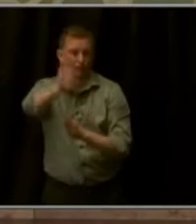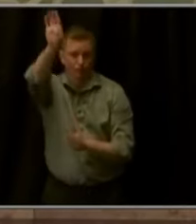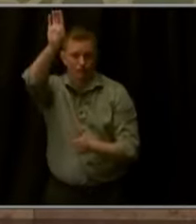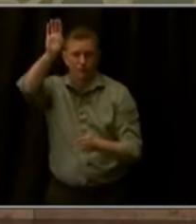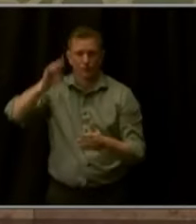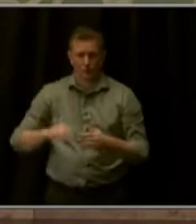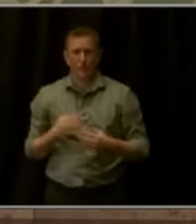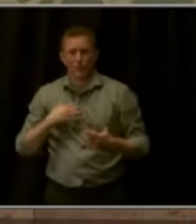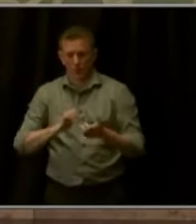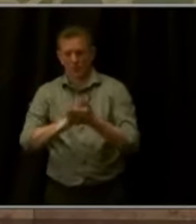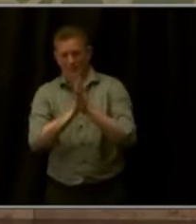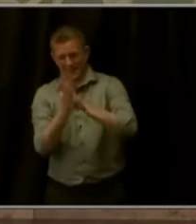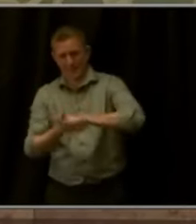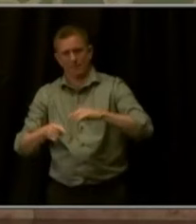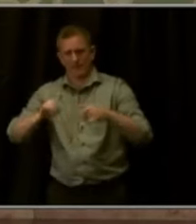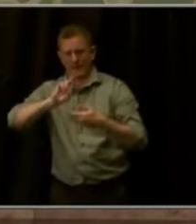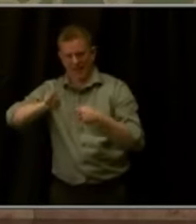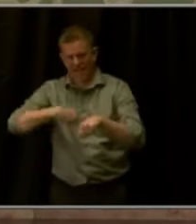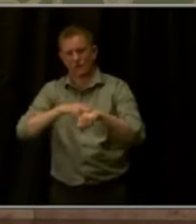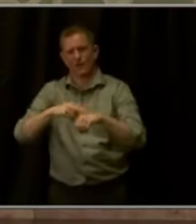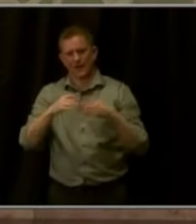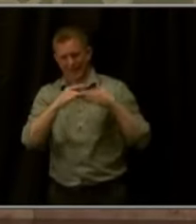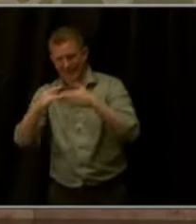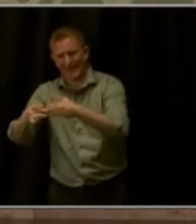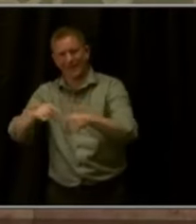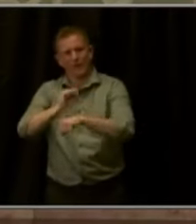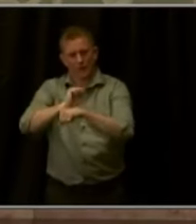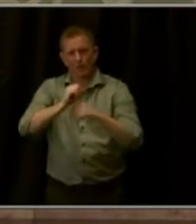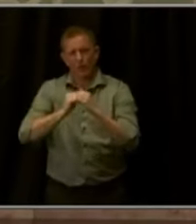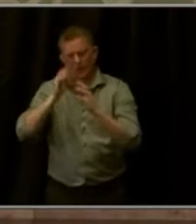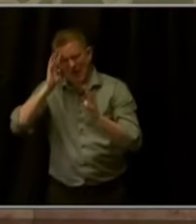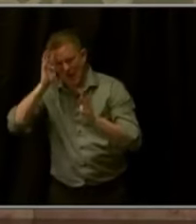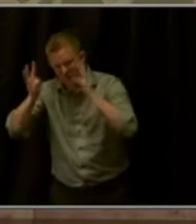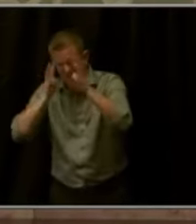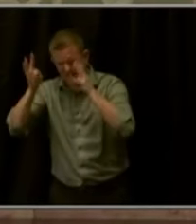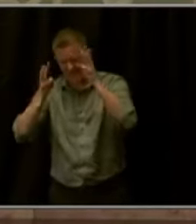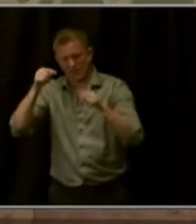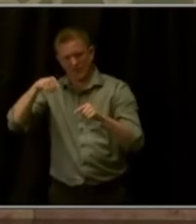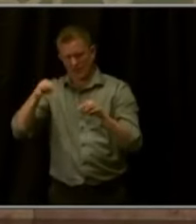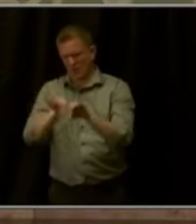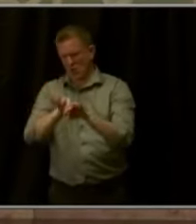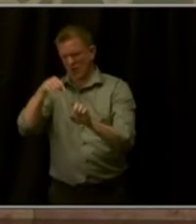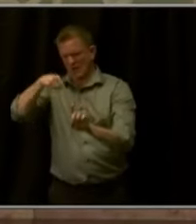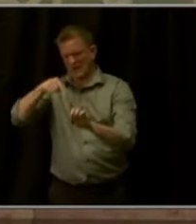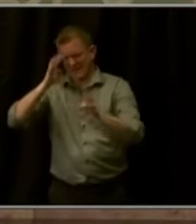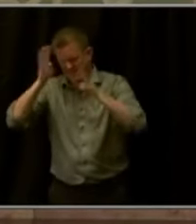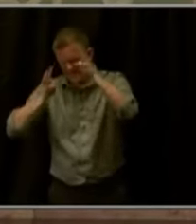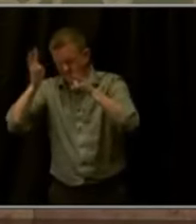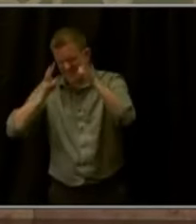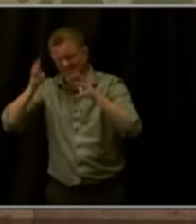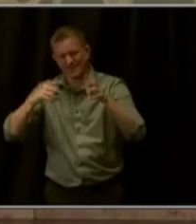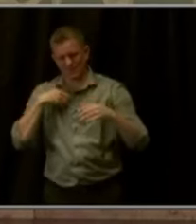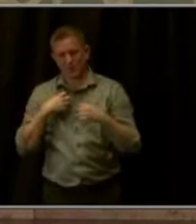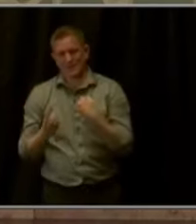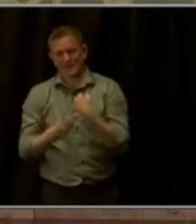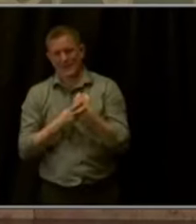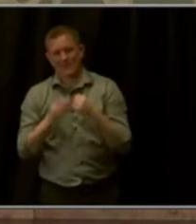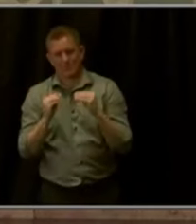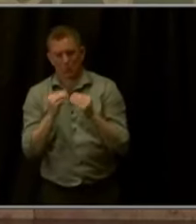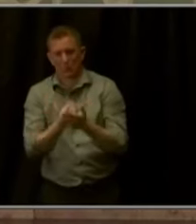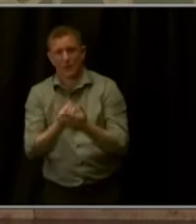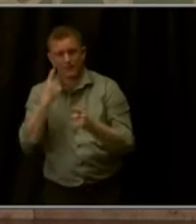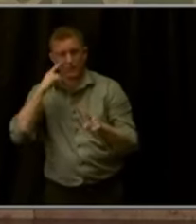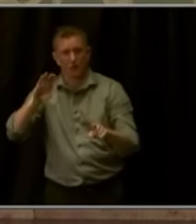national leader in this work. And by innovating, innovating, innovating, we'll continue to save Coloradans money while strengthening our